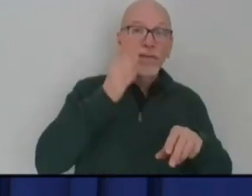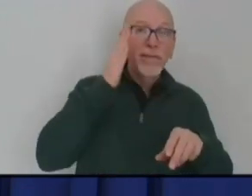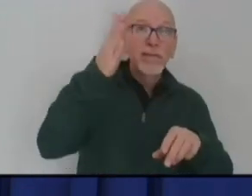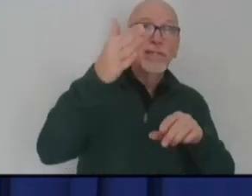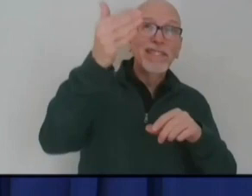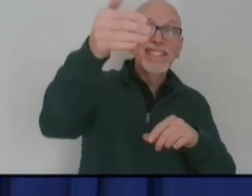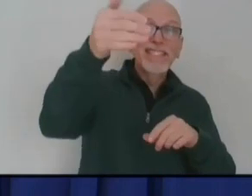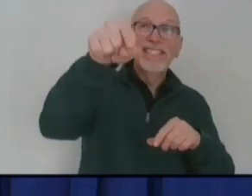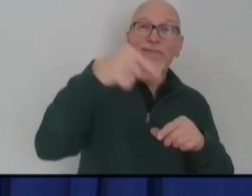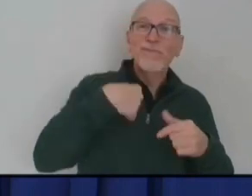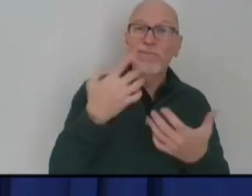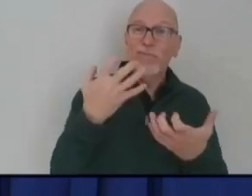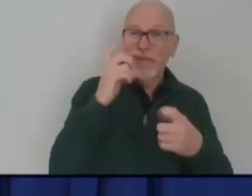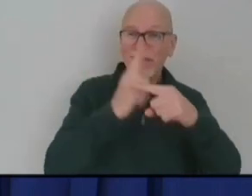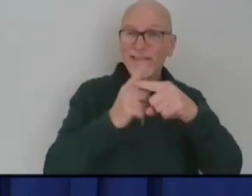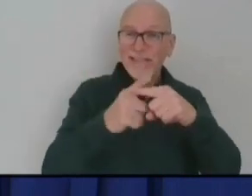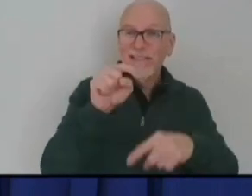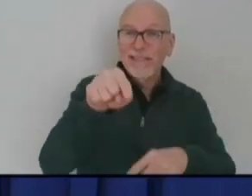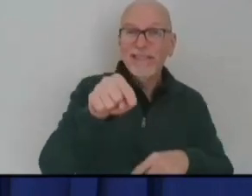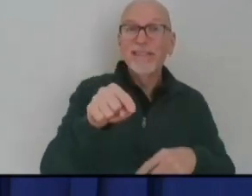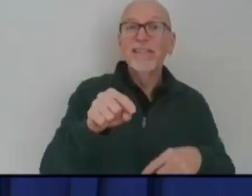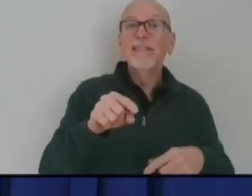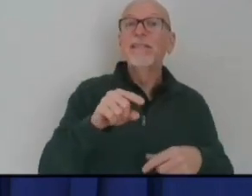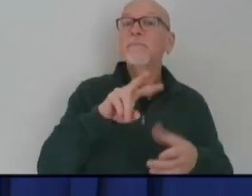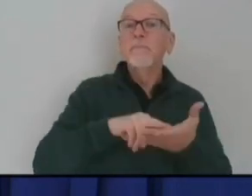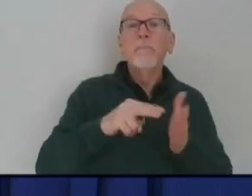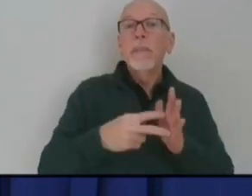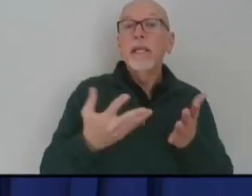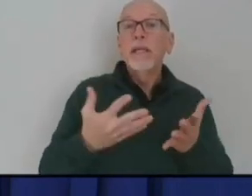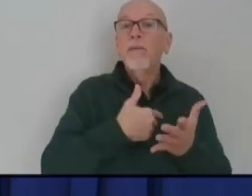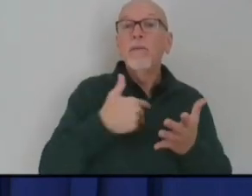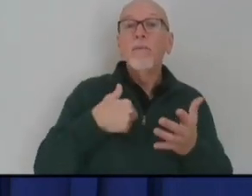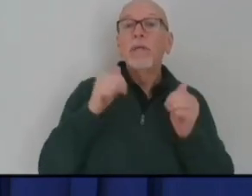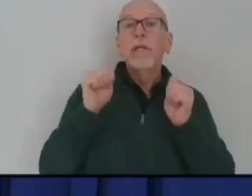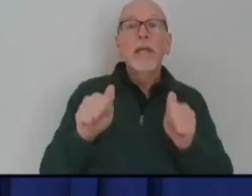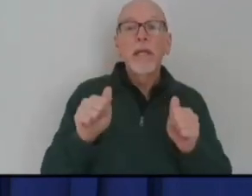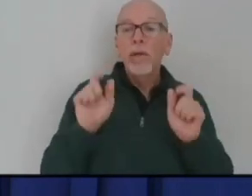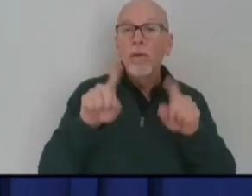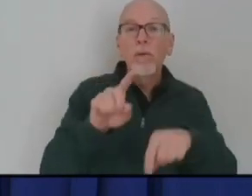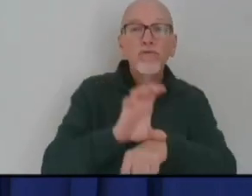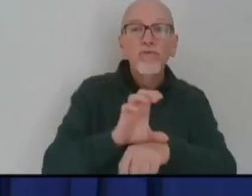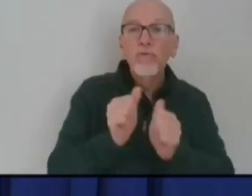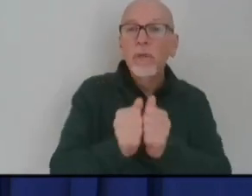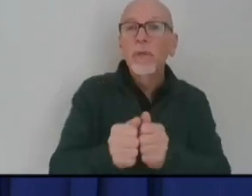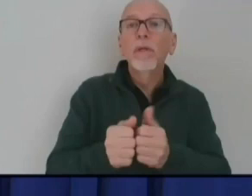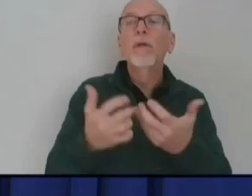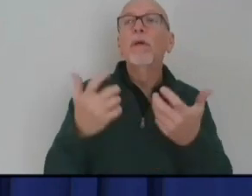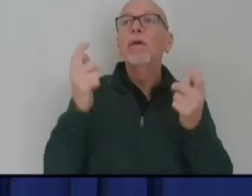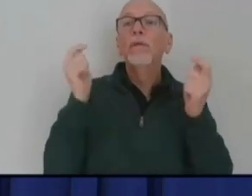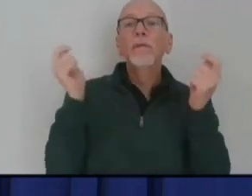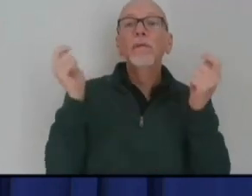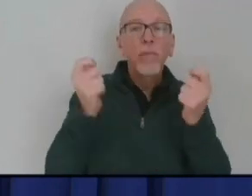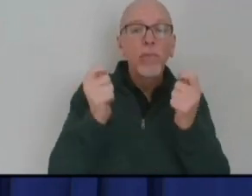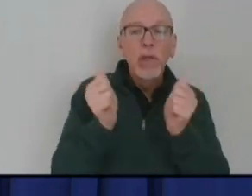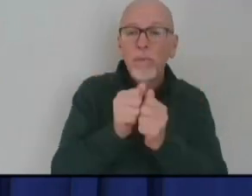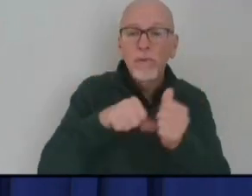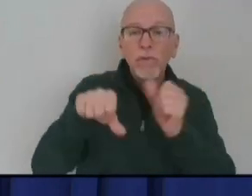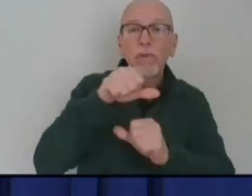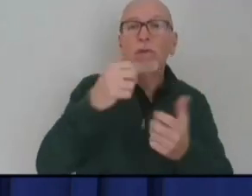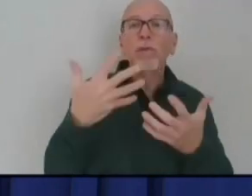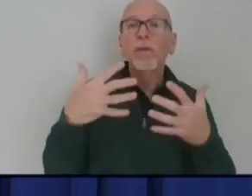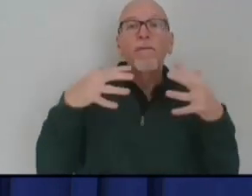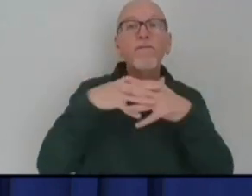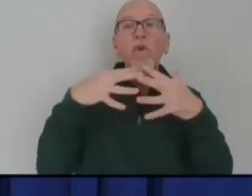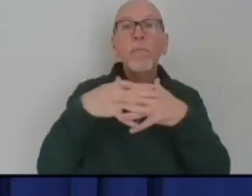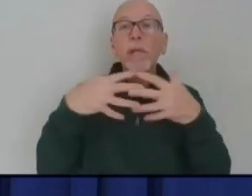side. That destination includes being able to worship together, celebrate with our families, tailgate at a football game